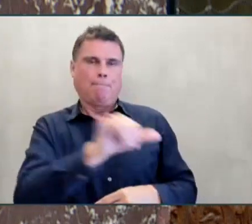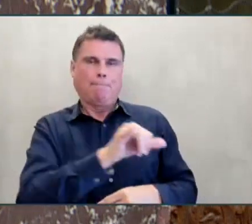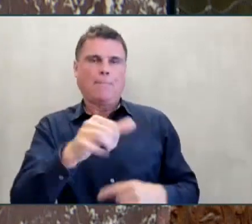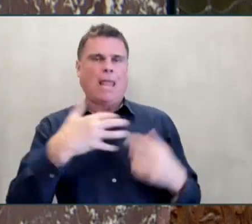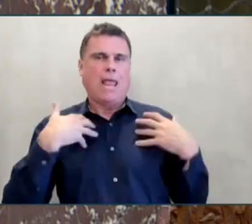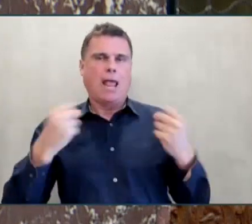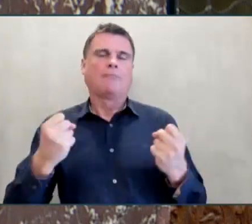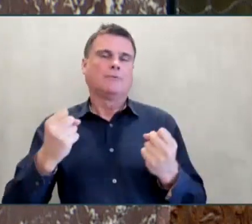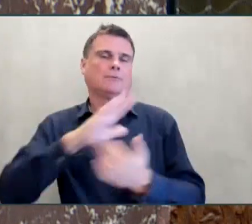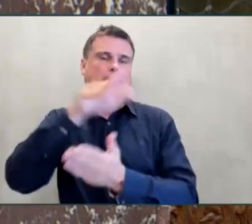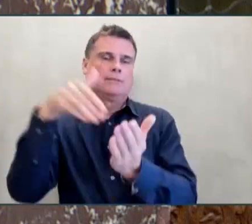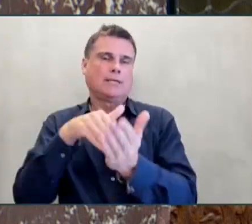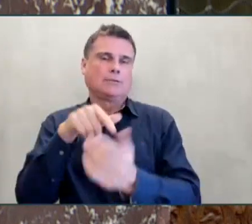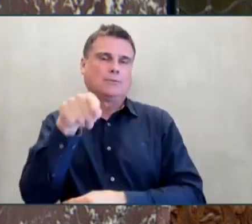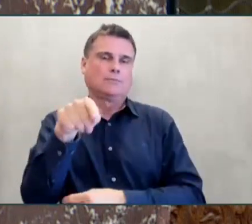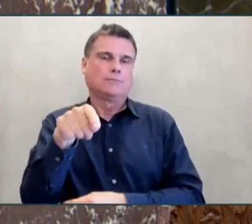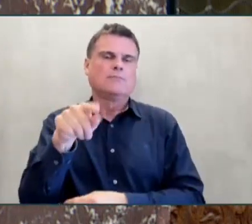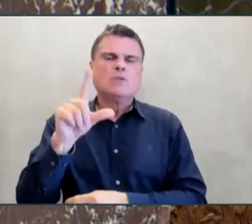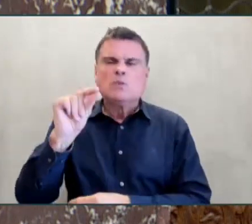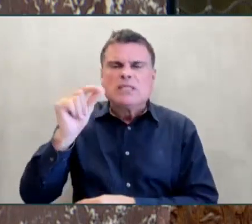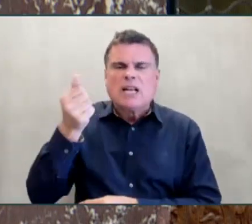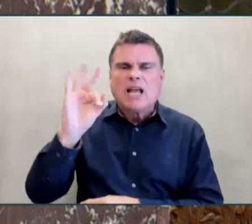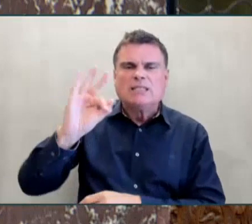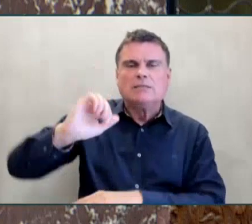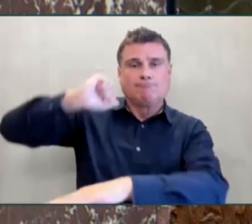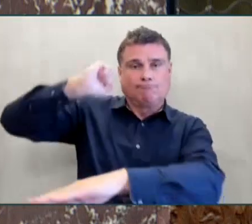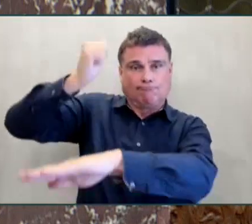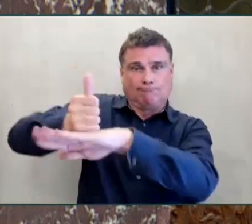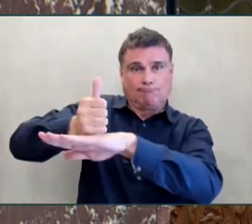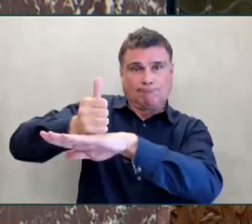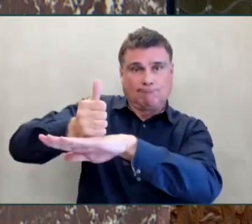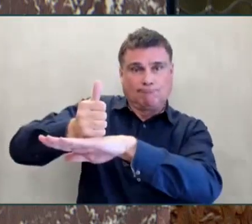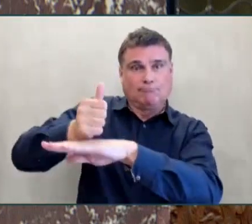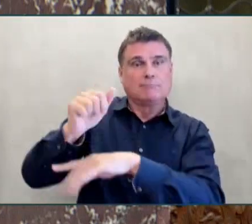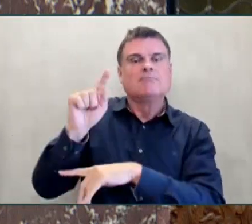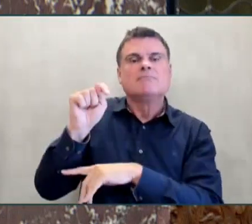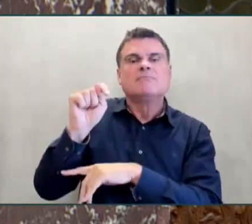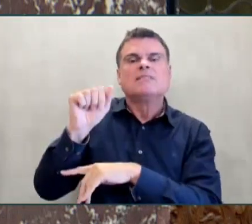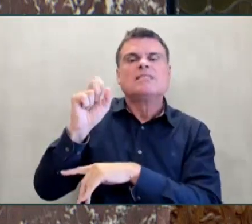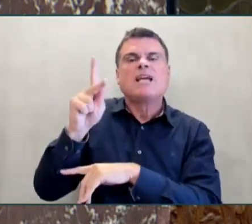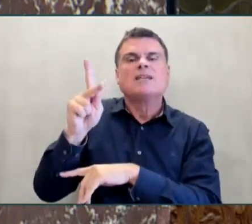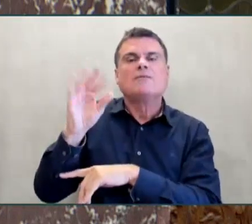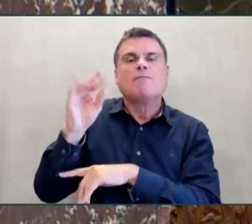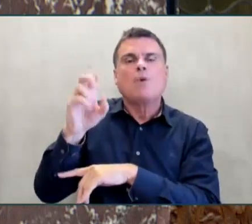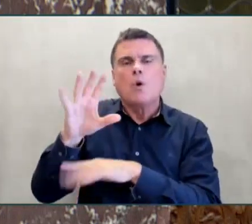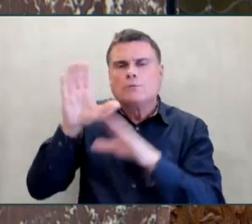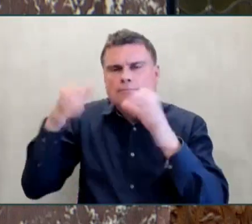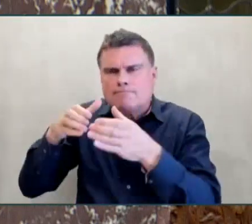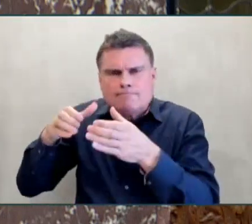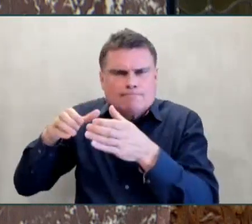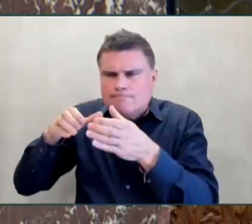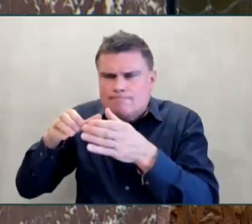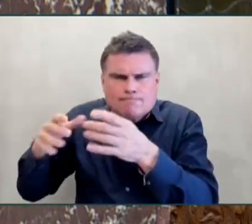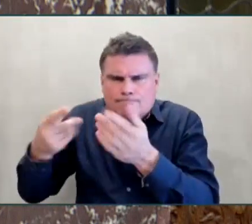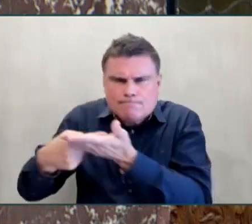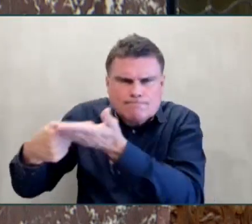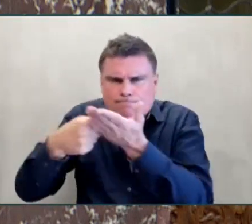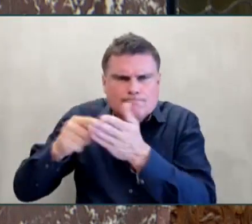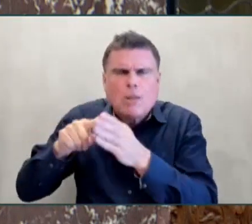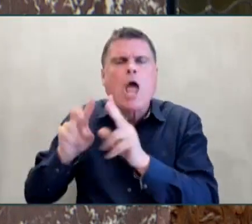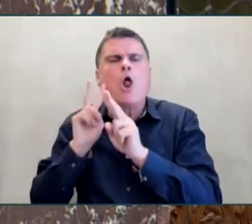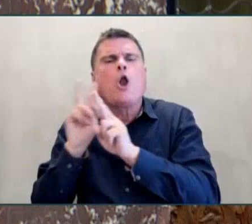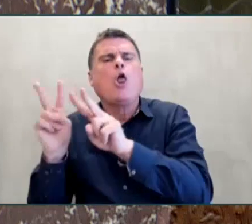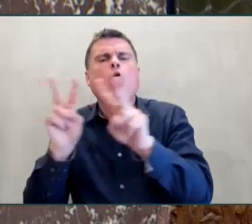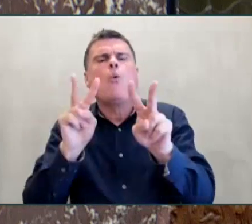response to a chronic shortage of family physicians. They began with an assessment of existing models with a focus on structures where local